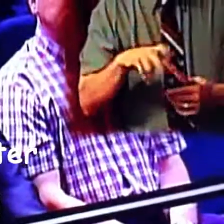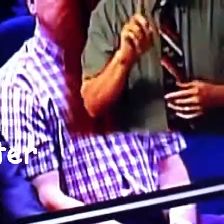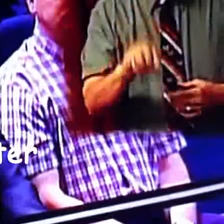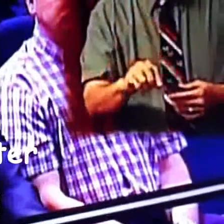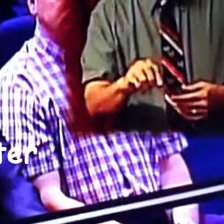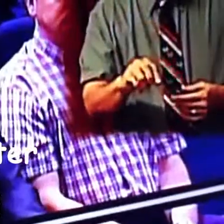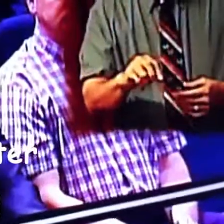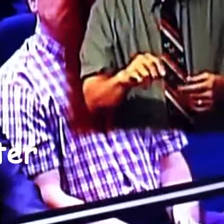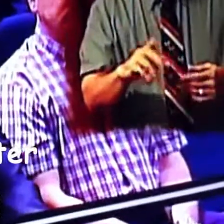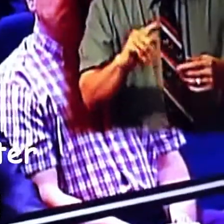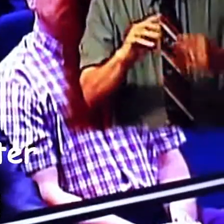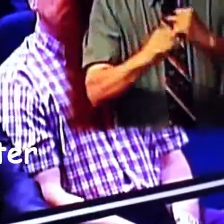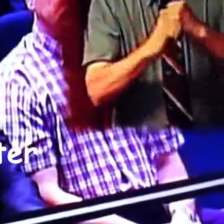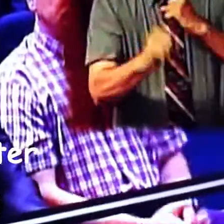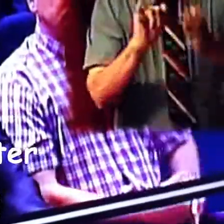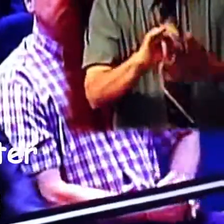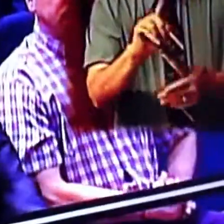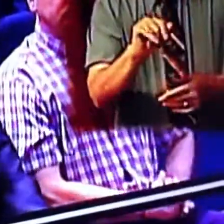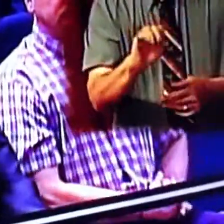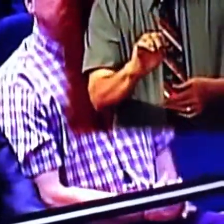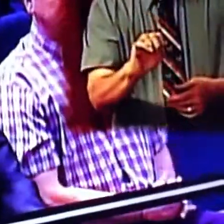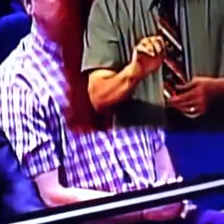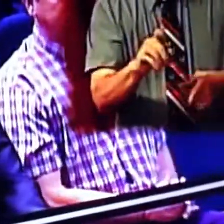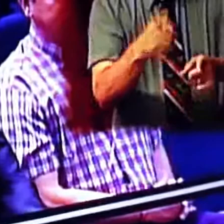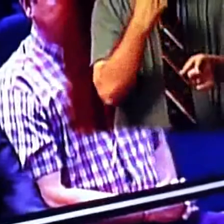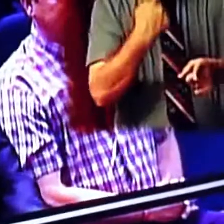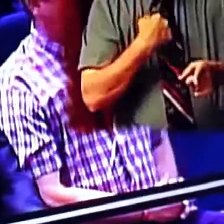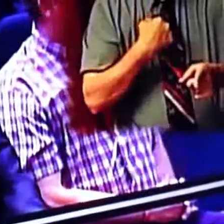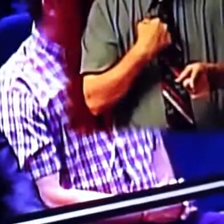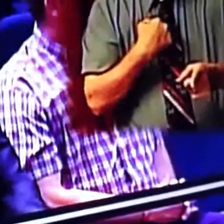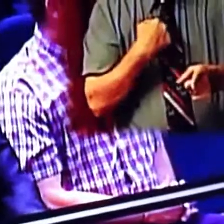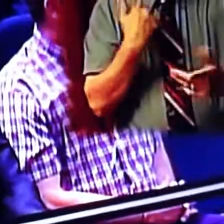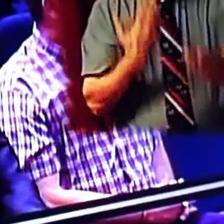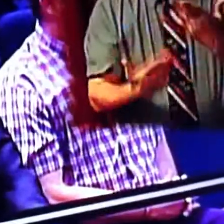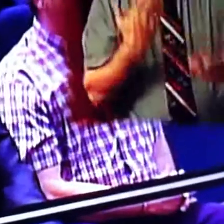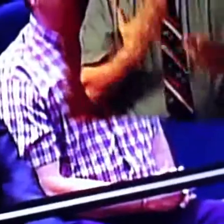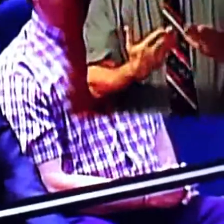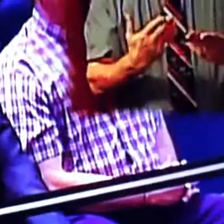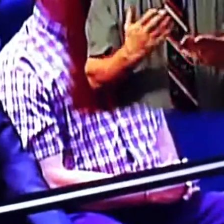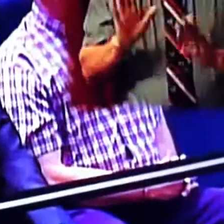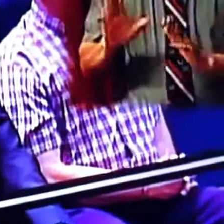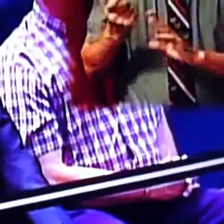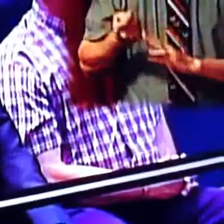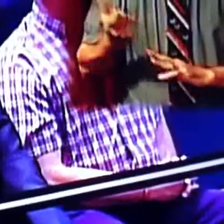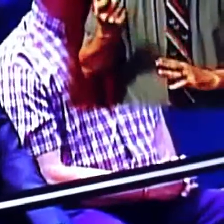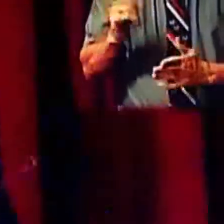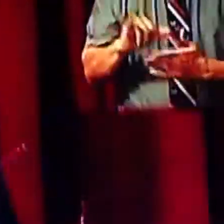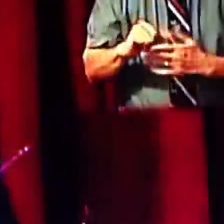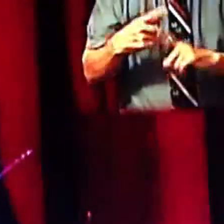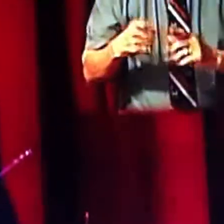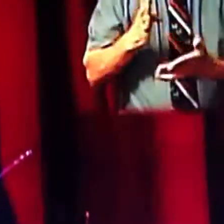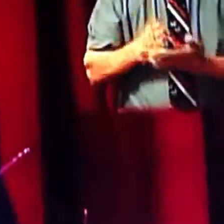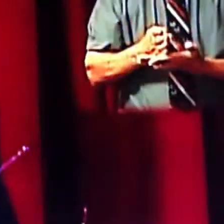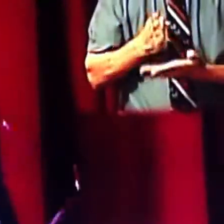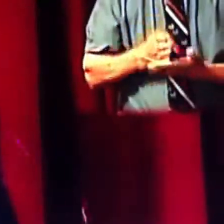to extend that date. They're telling us, you know, probably. Well, let's delete this item from the